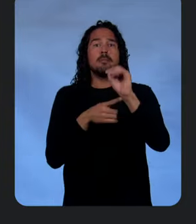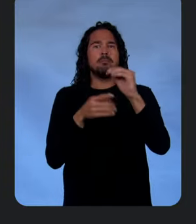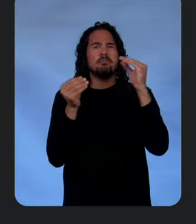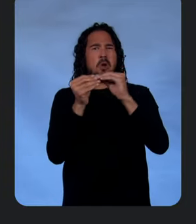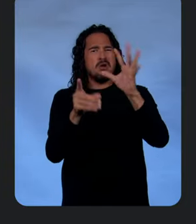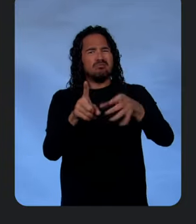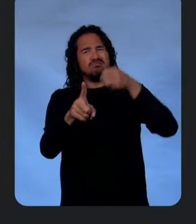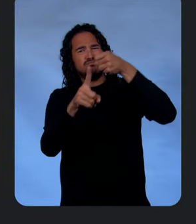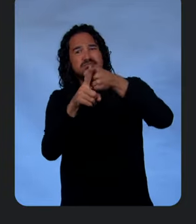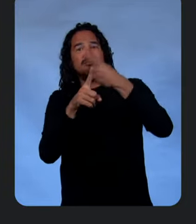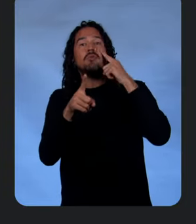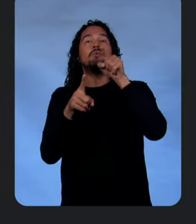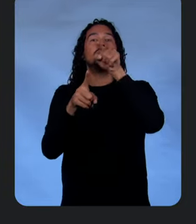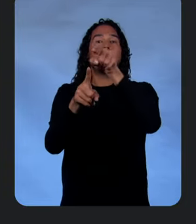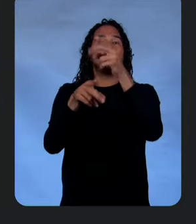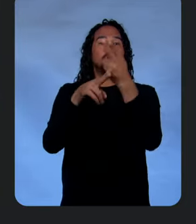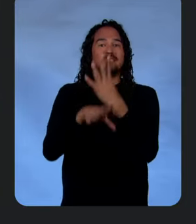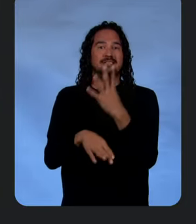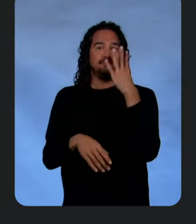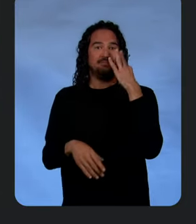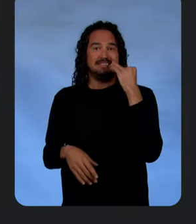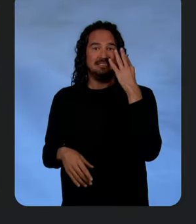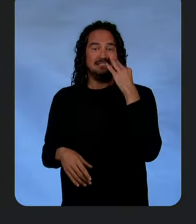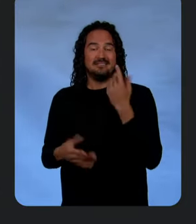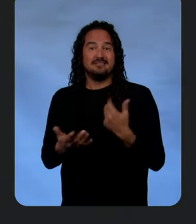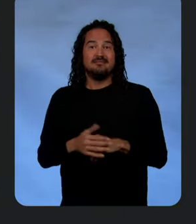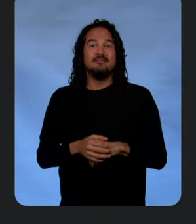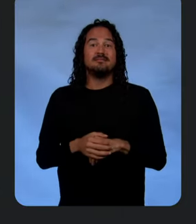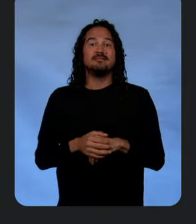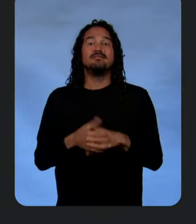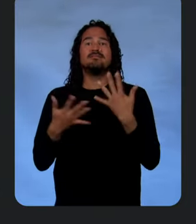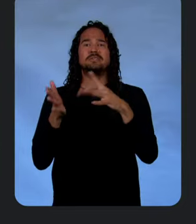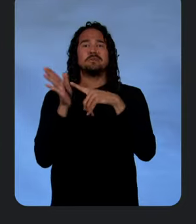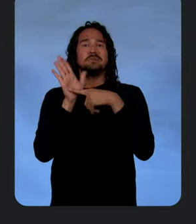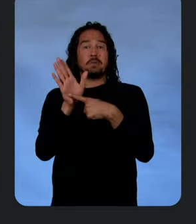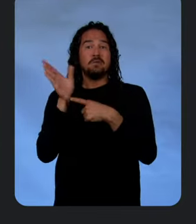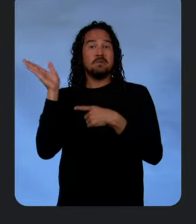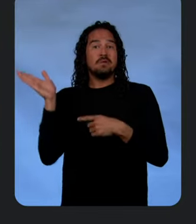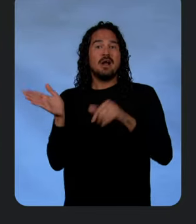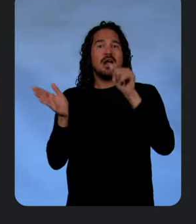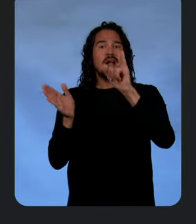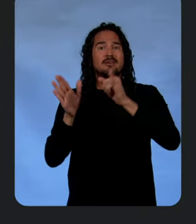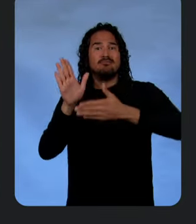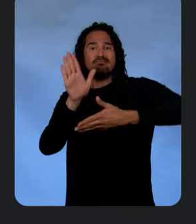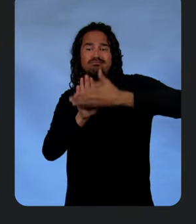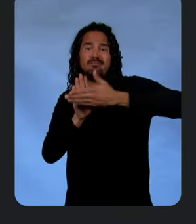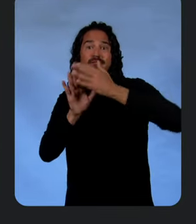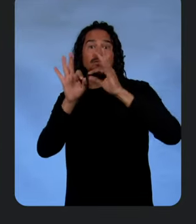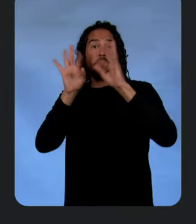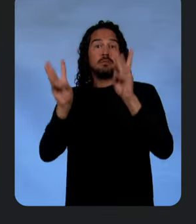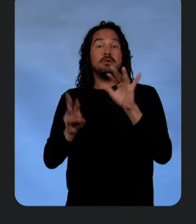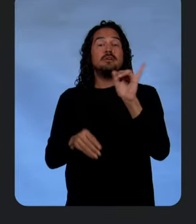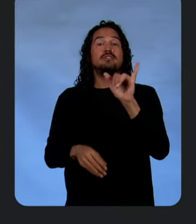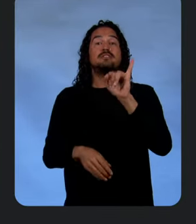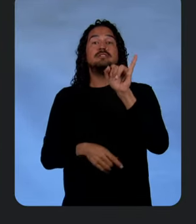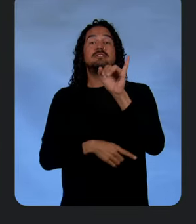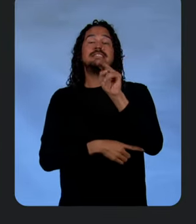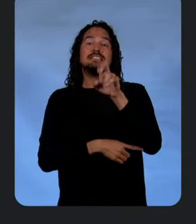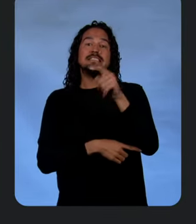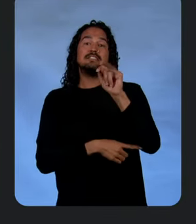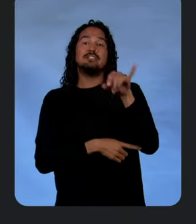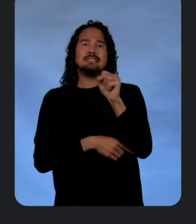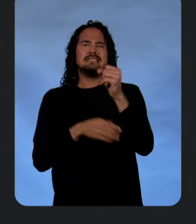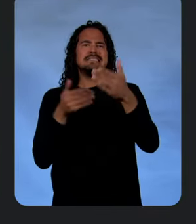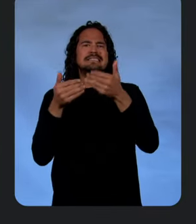impactful for end-user experiences. And shared how AI-charged frameworks like Next.js help simplify the development